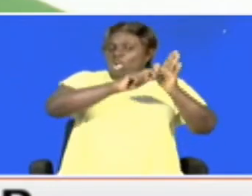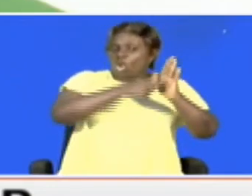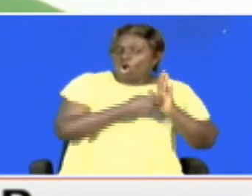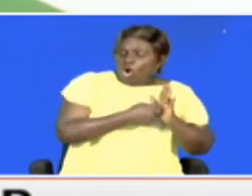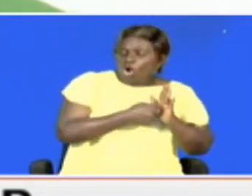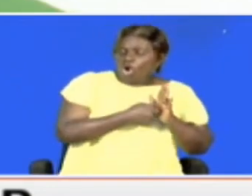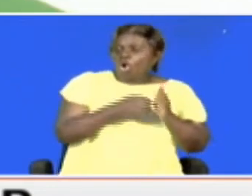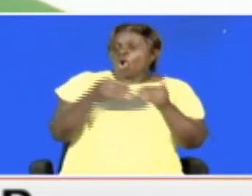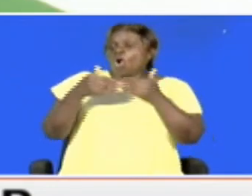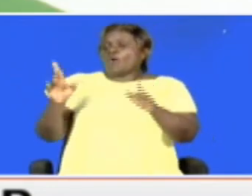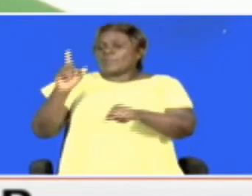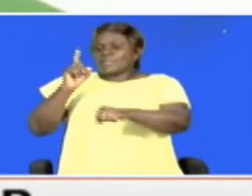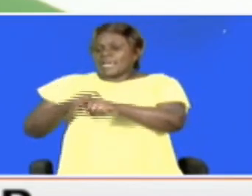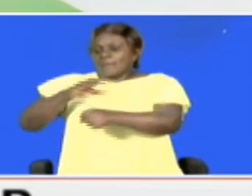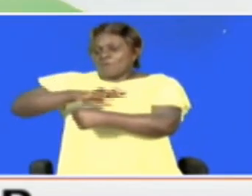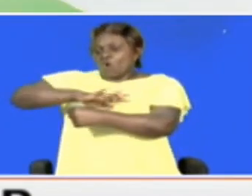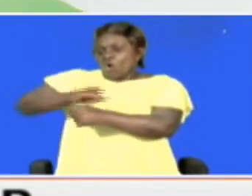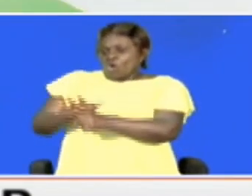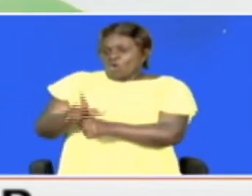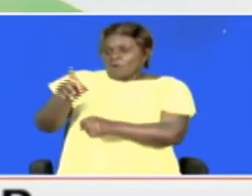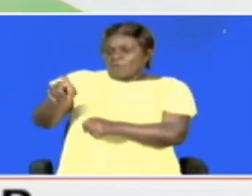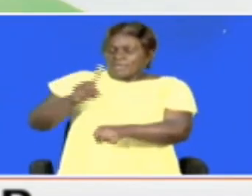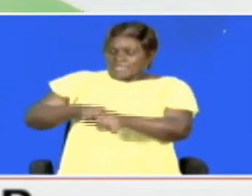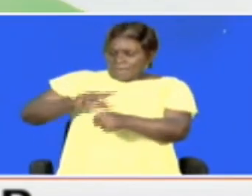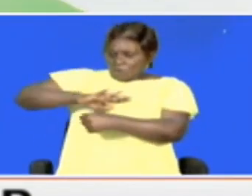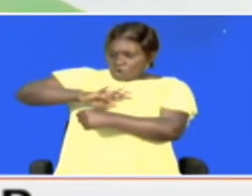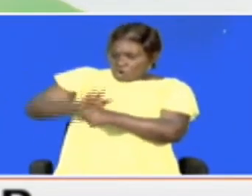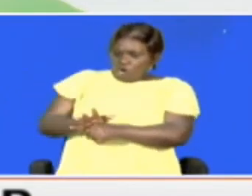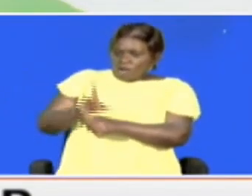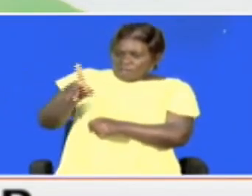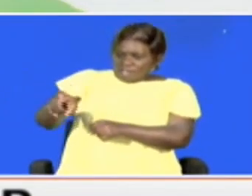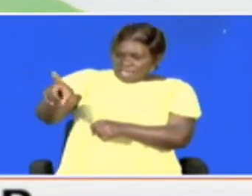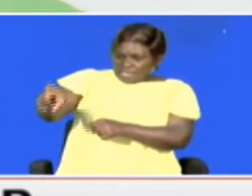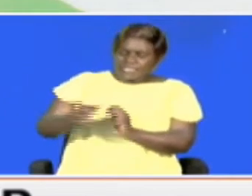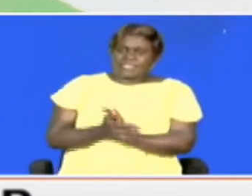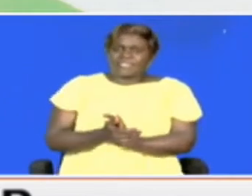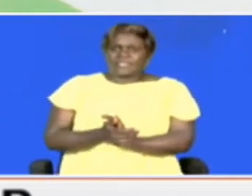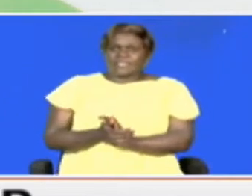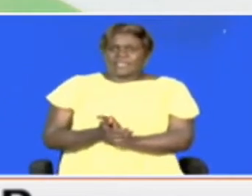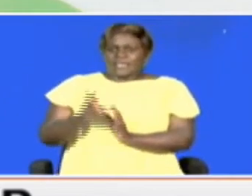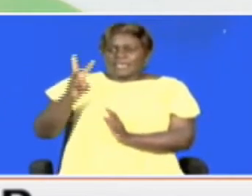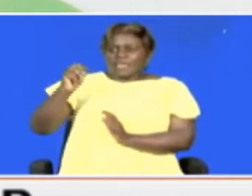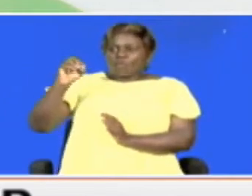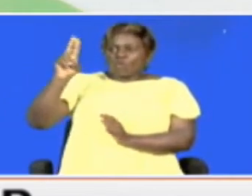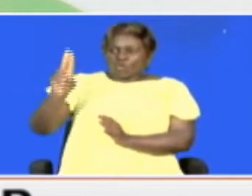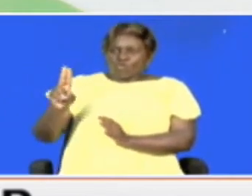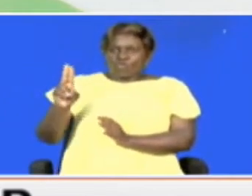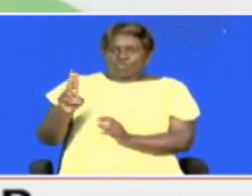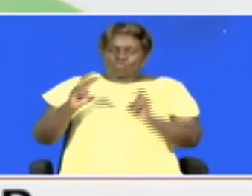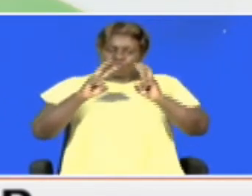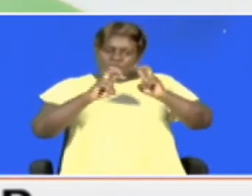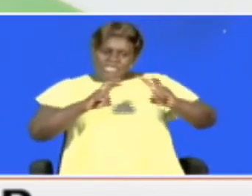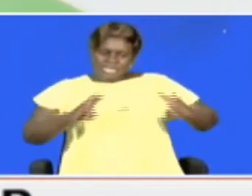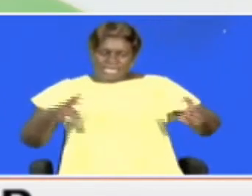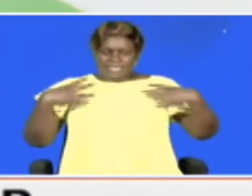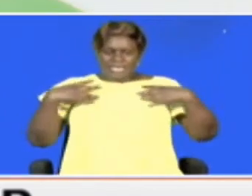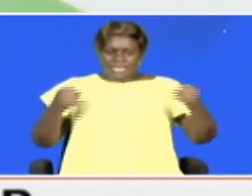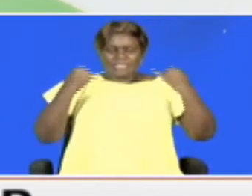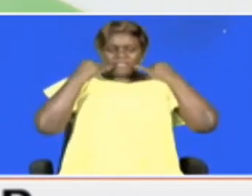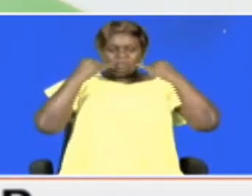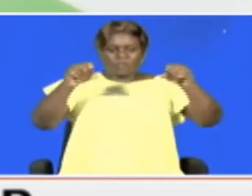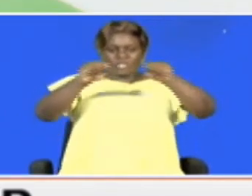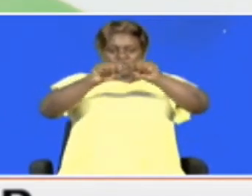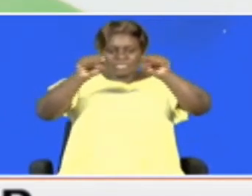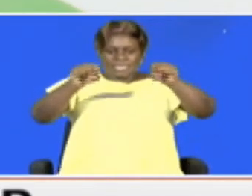and open during COVID-19. During the COVID-19 during when we signed an MOU for joint research on health information